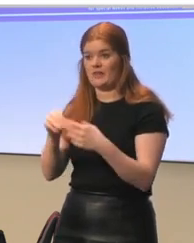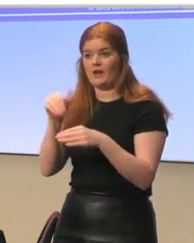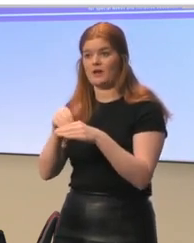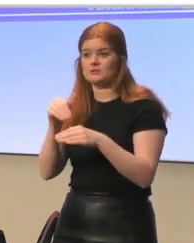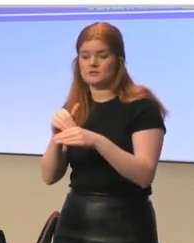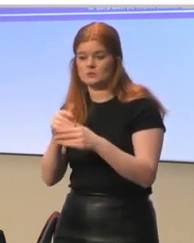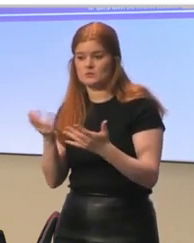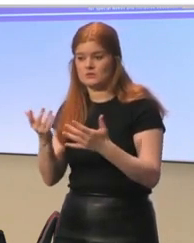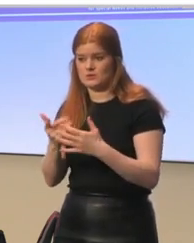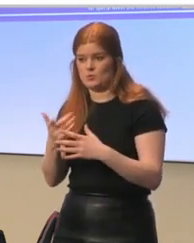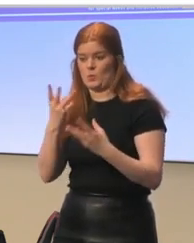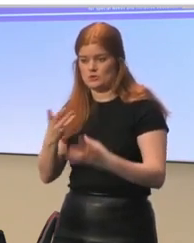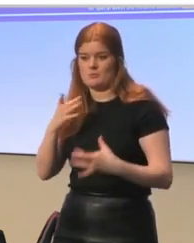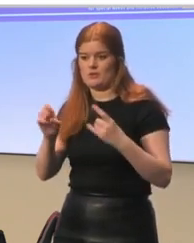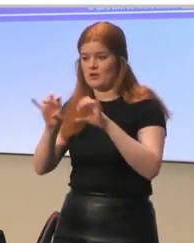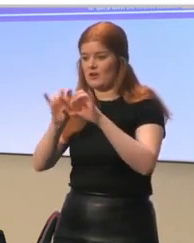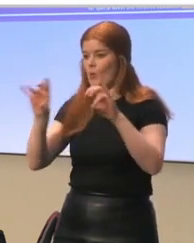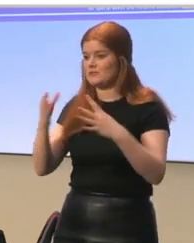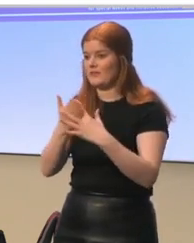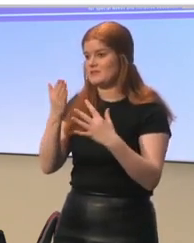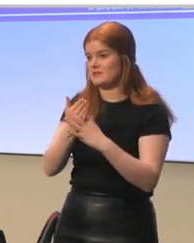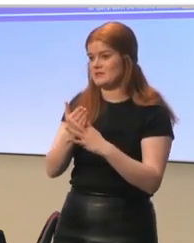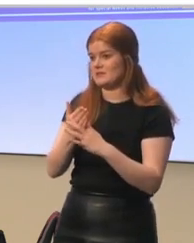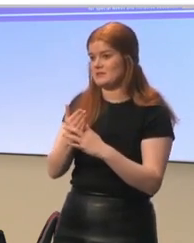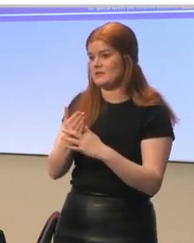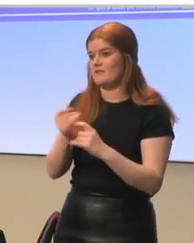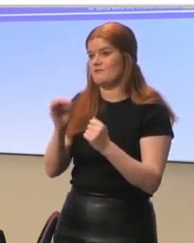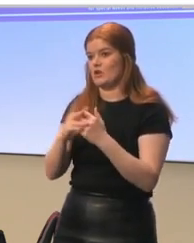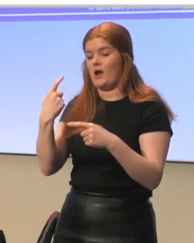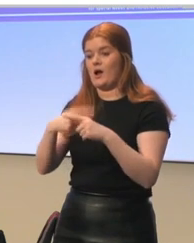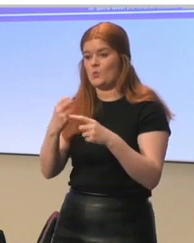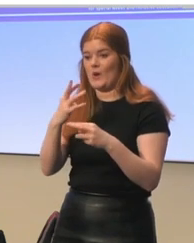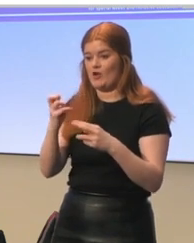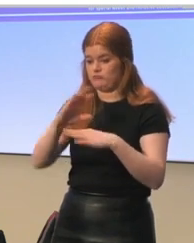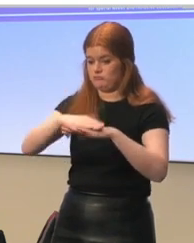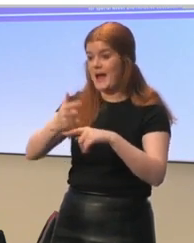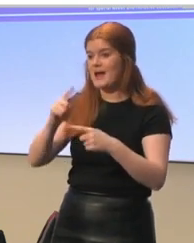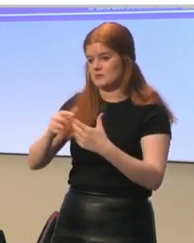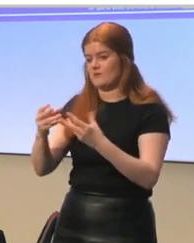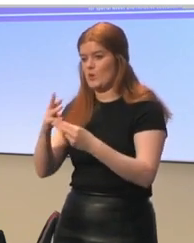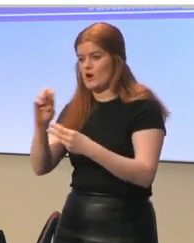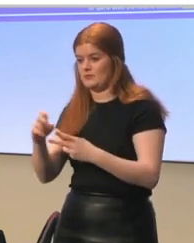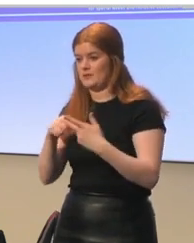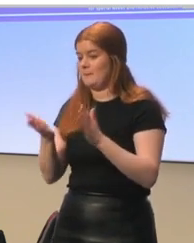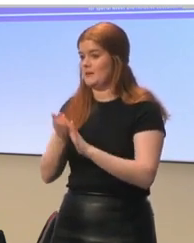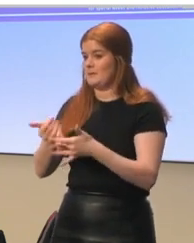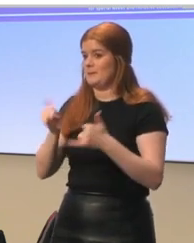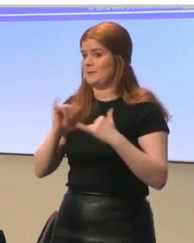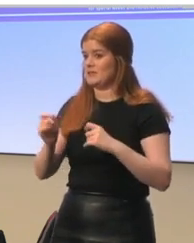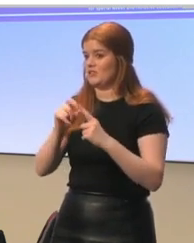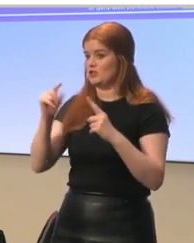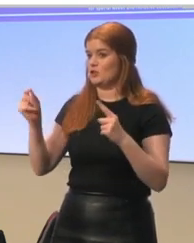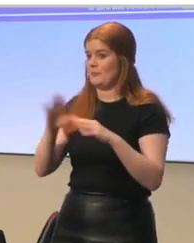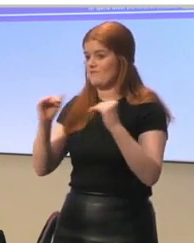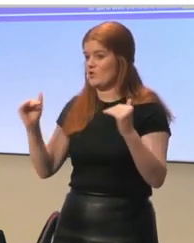would be to ensure equality of access to QuadVent software, building the ability to maximize use of digital platforms,